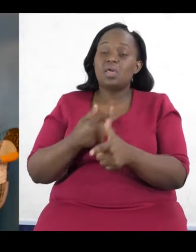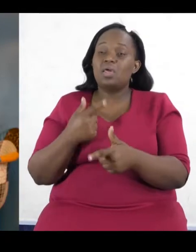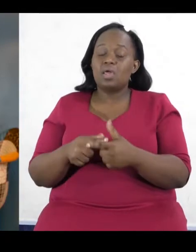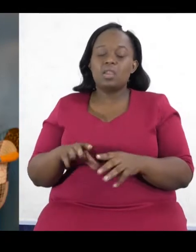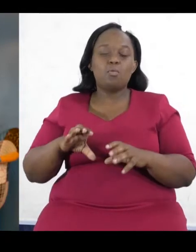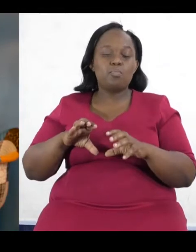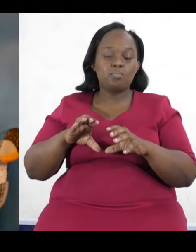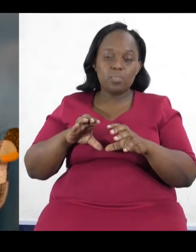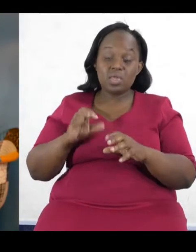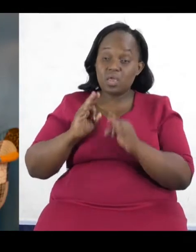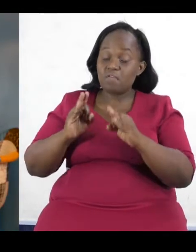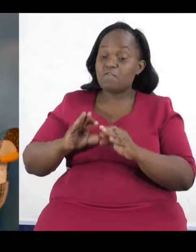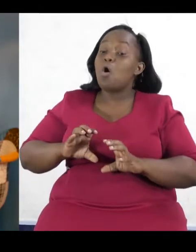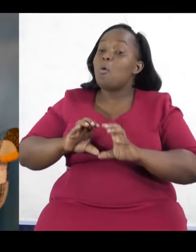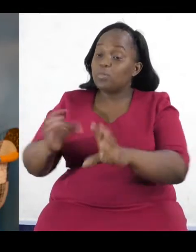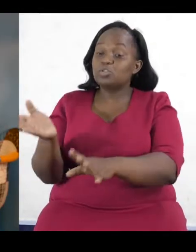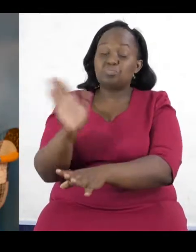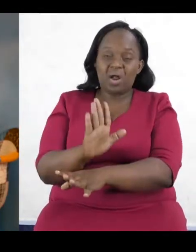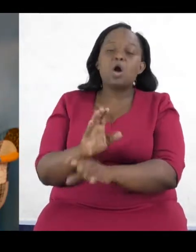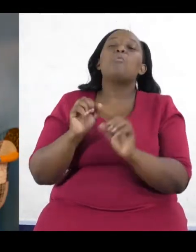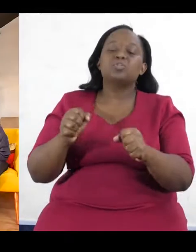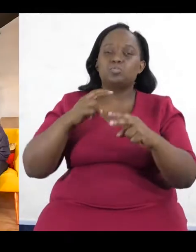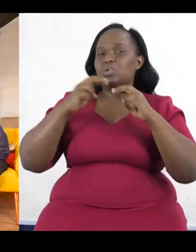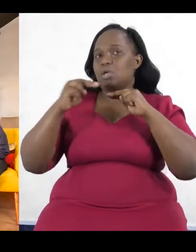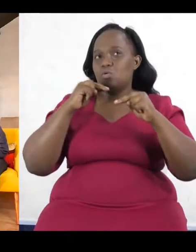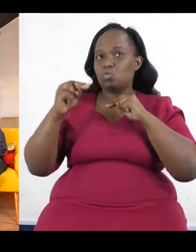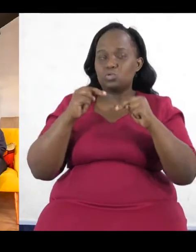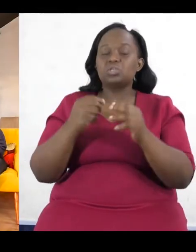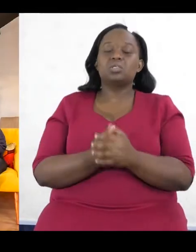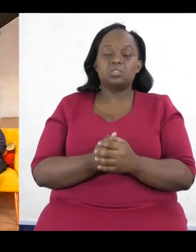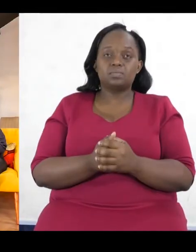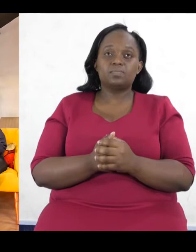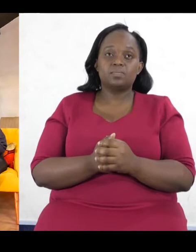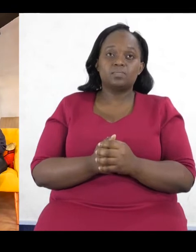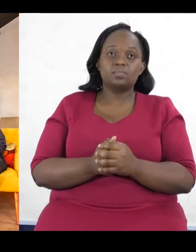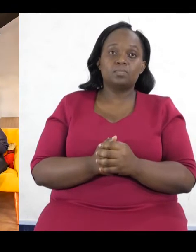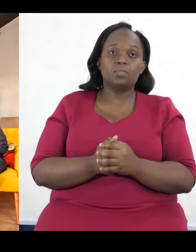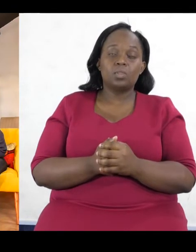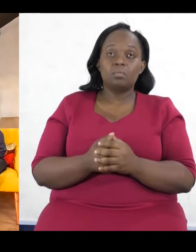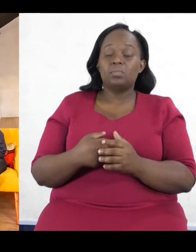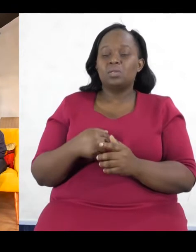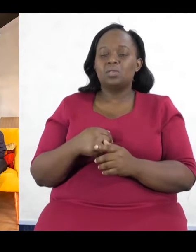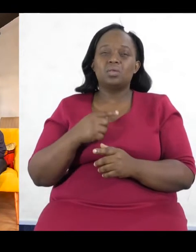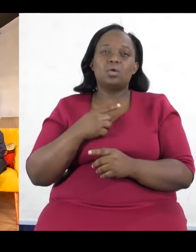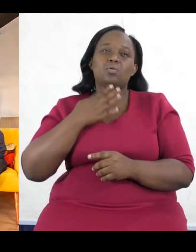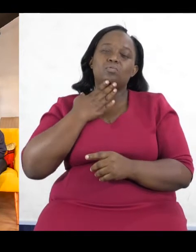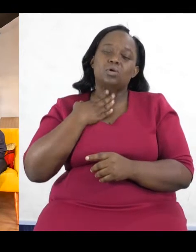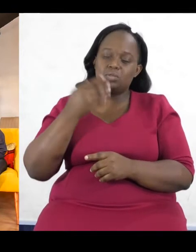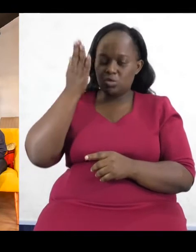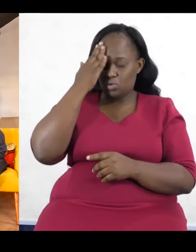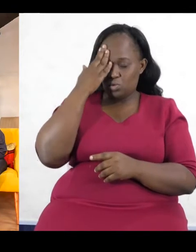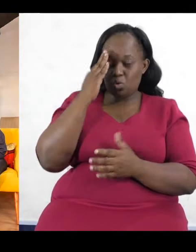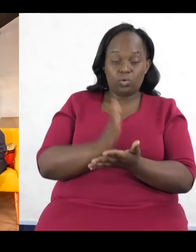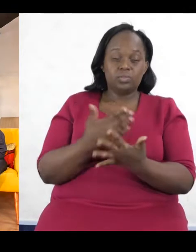and agitate for. Yeah. And I'm just curious, and this is, I know something that, yeah, it's just